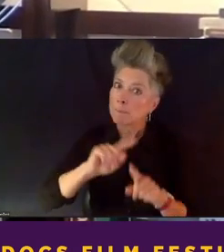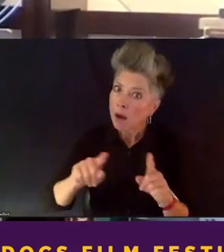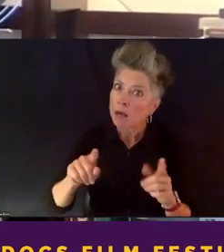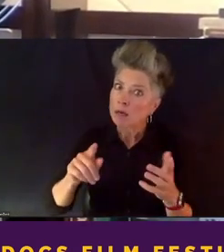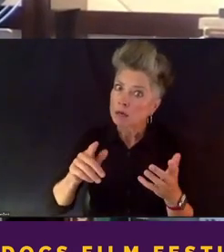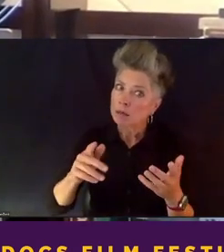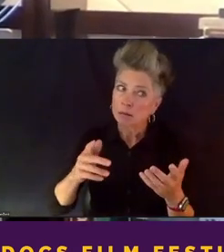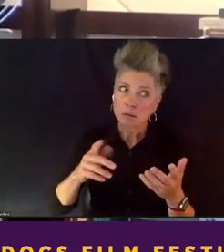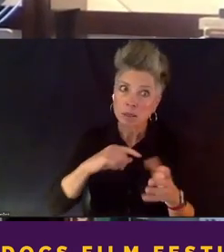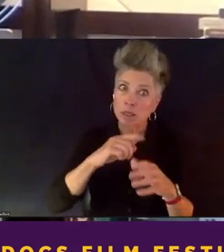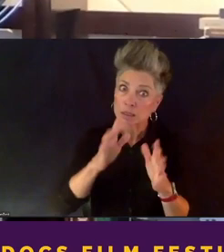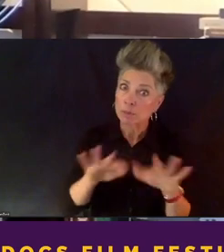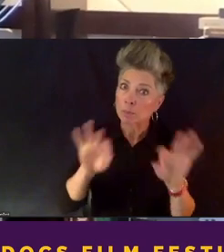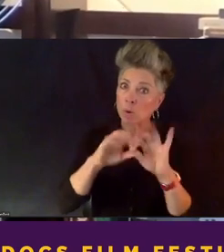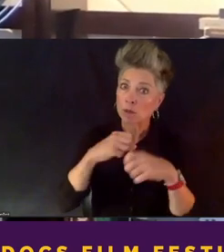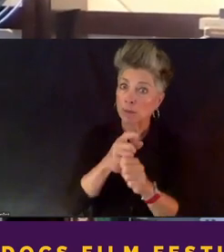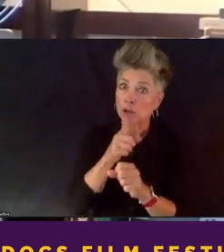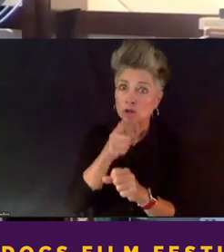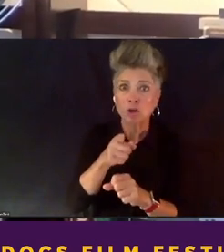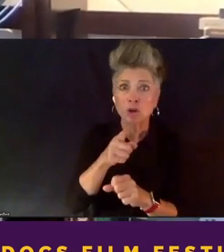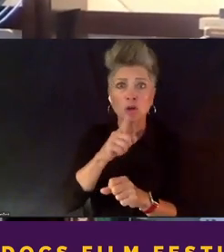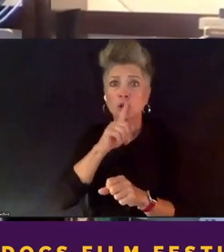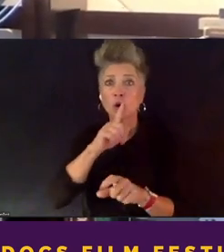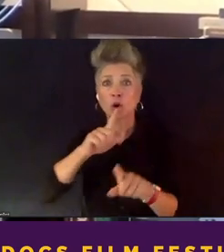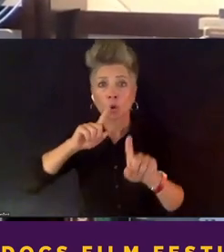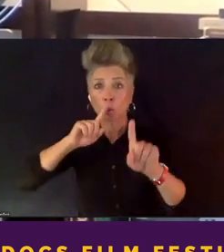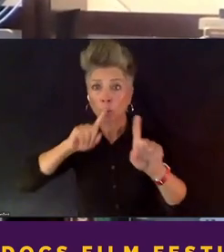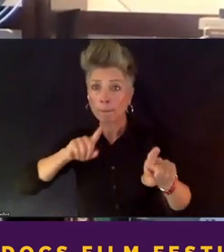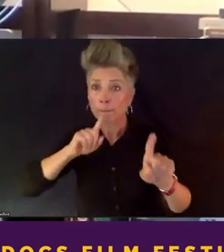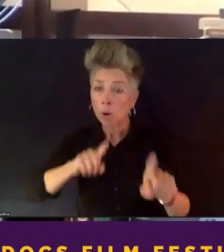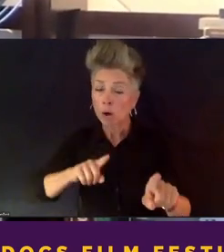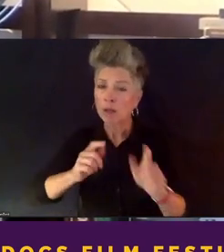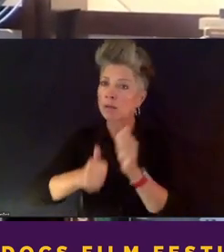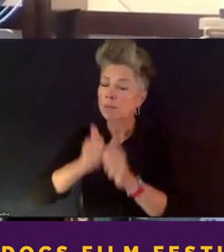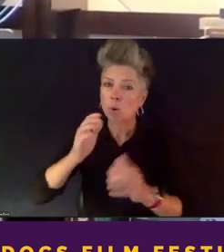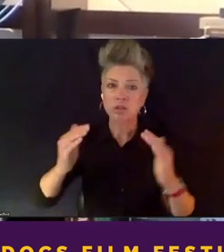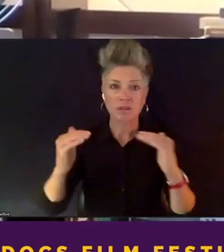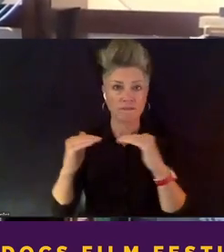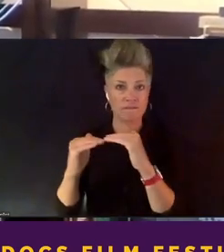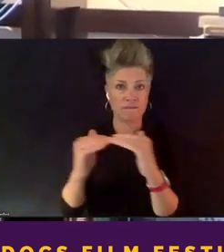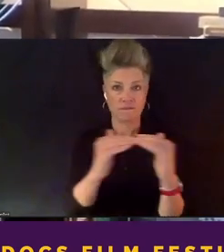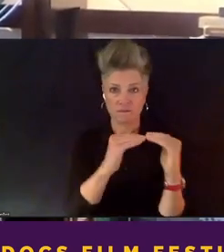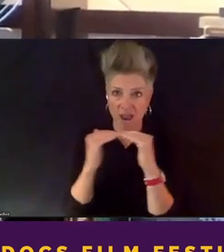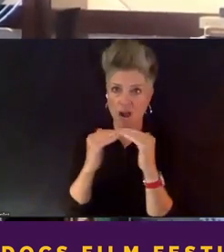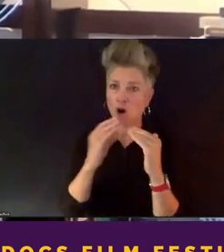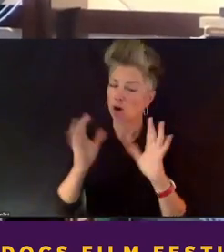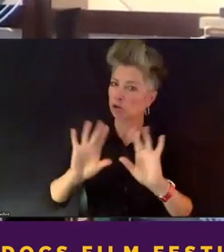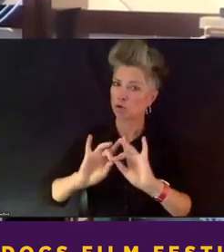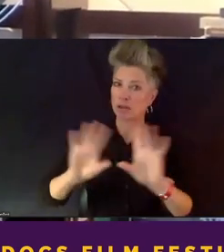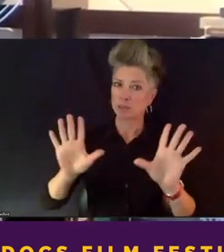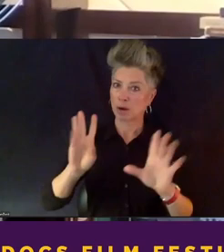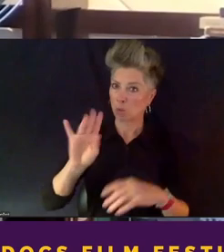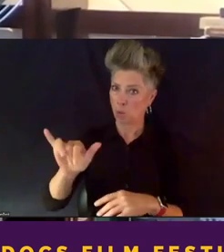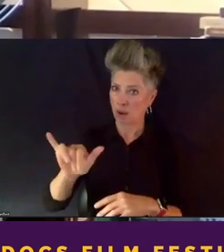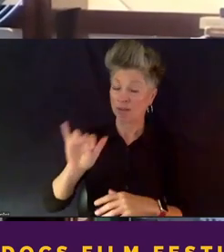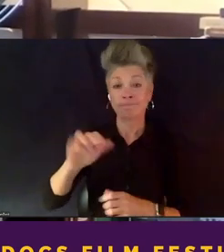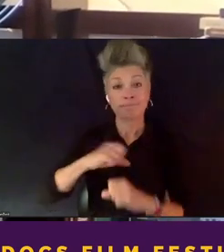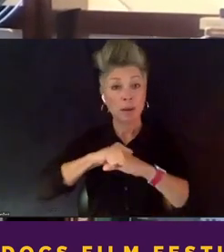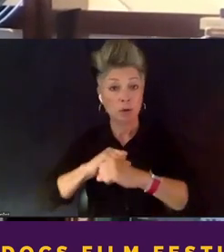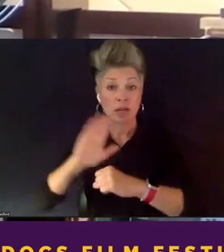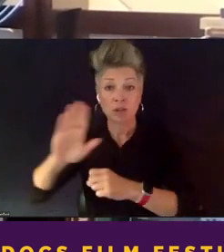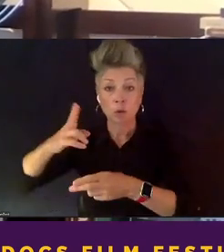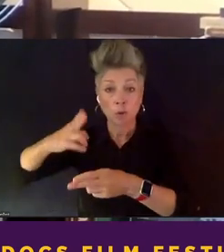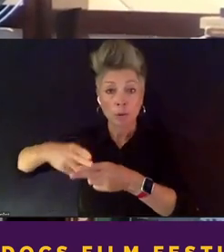you know, you're reporting in the most fair and transparent way, um, you know, for your own reputation and the reputation of the work.